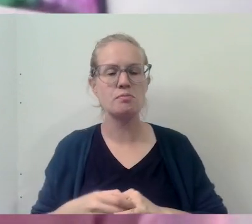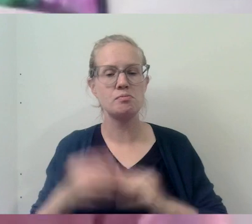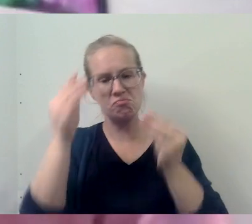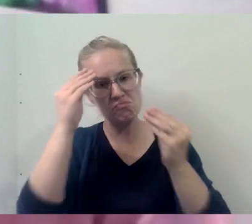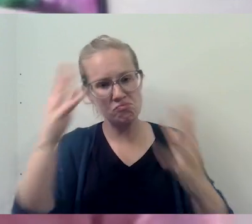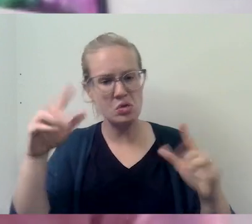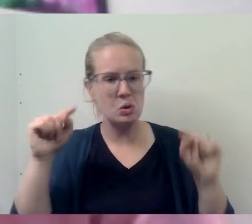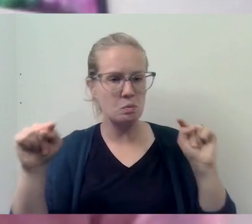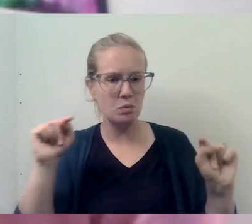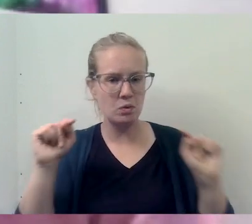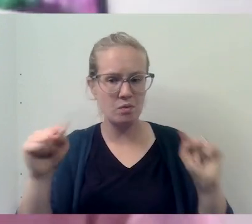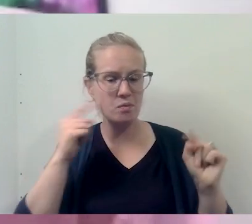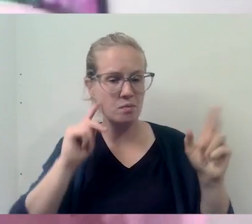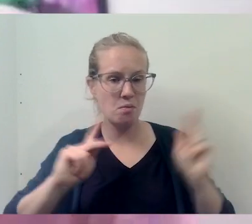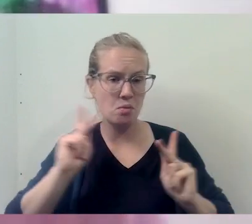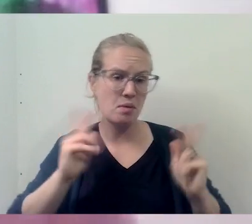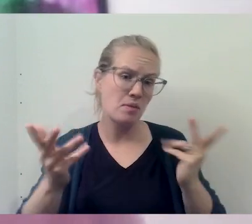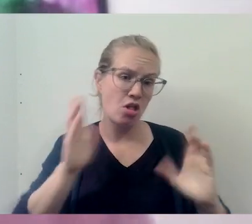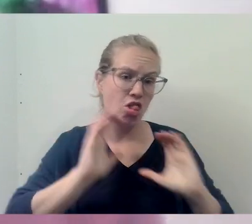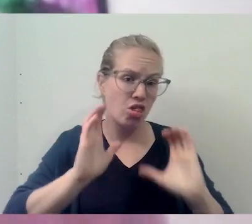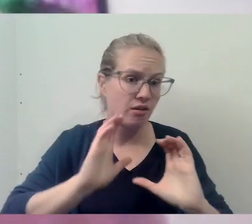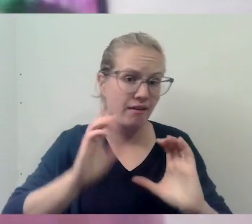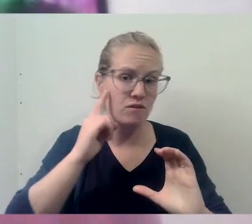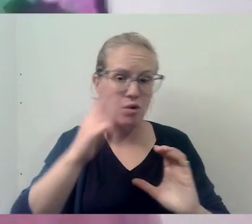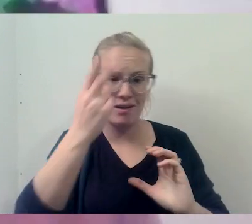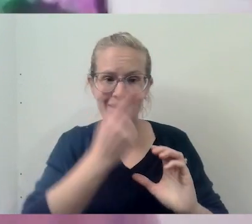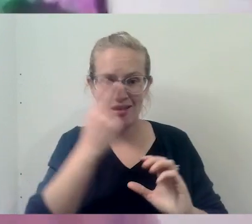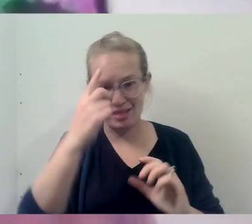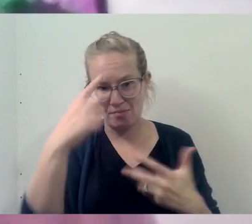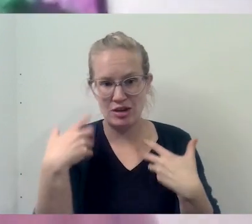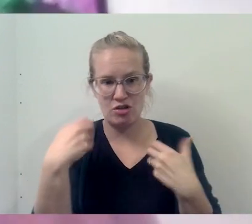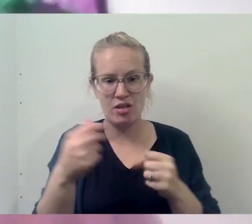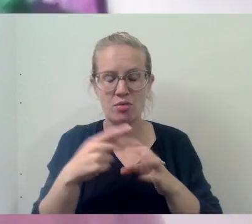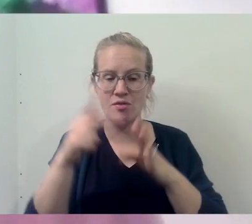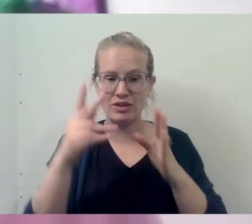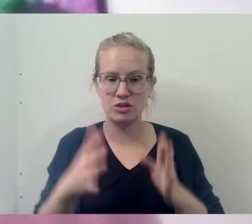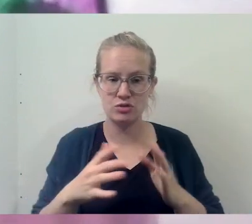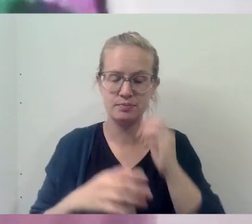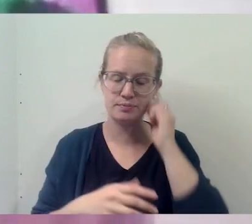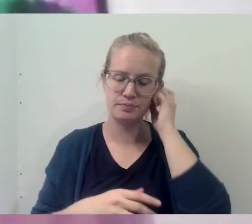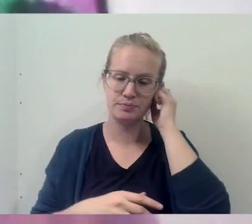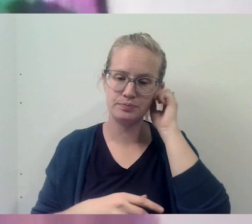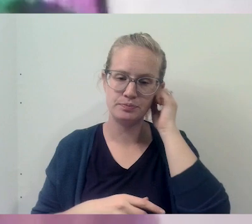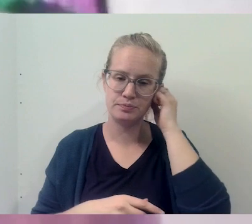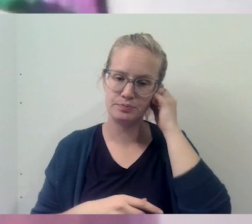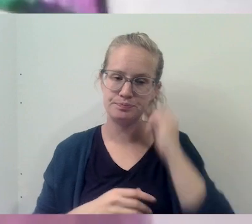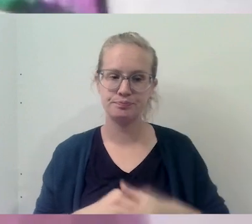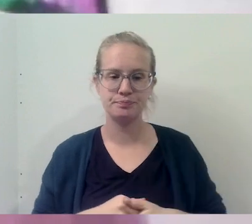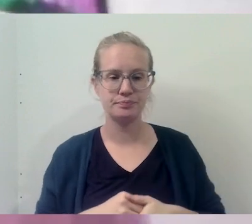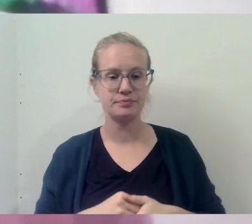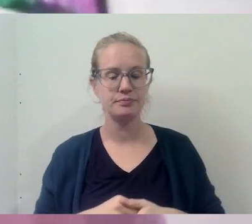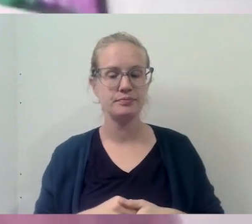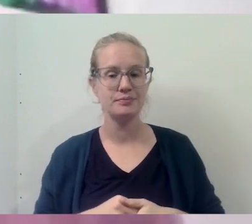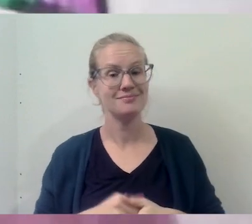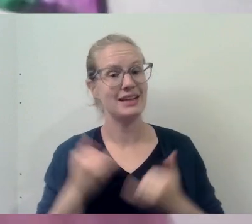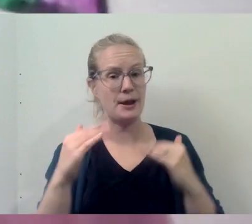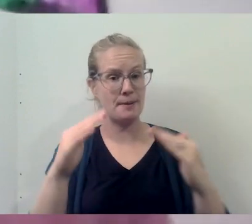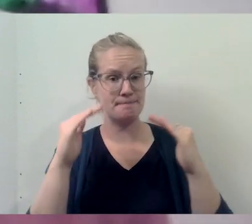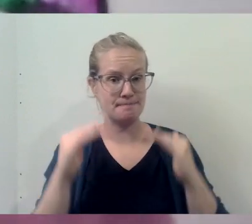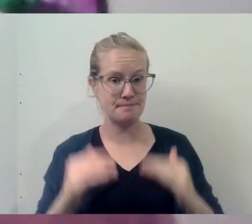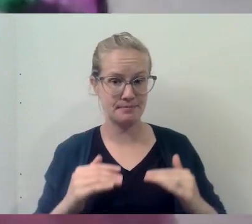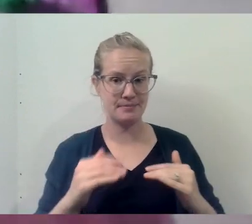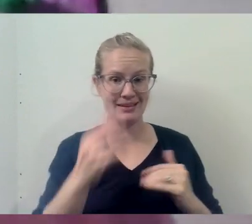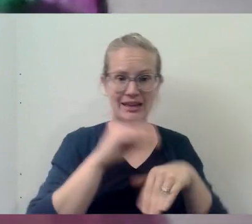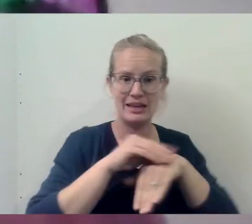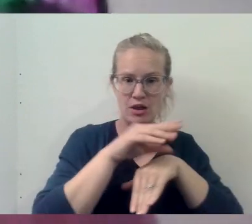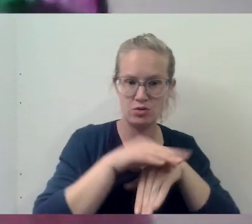those resources for people who might be looking for a Catholic mental health professional. All right. I'm going to, um, move on from,